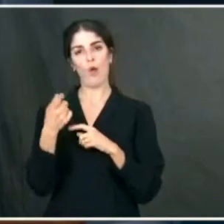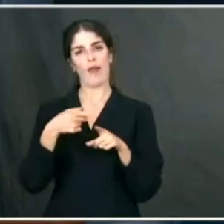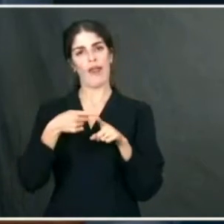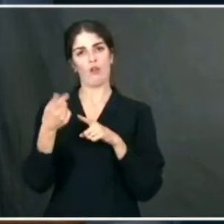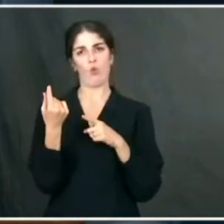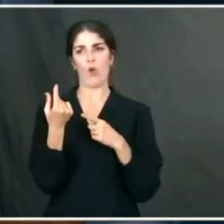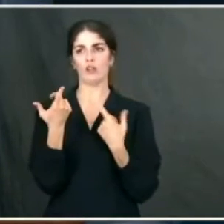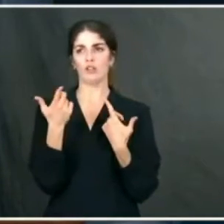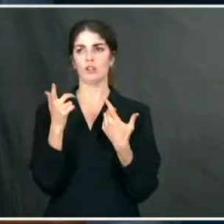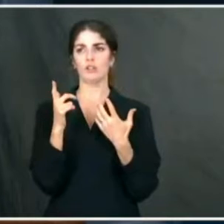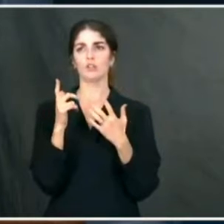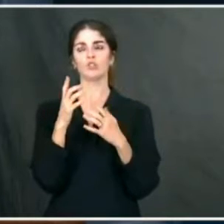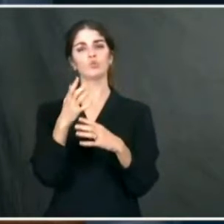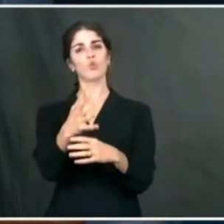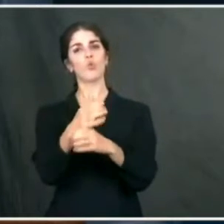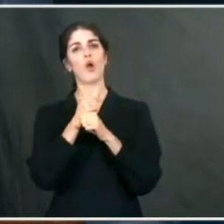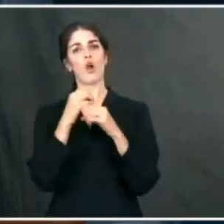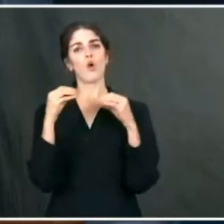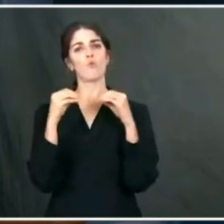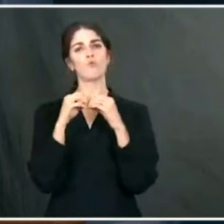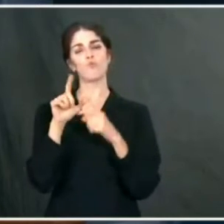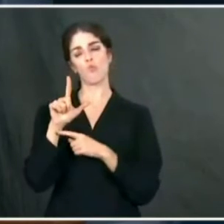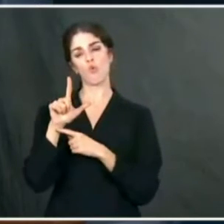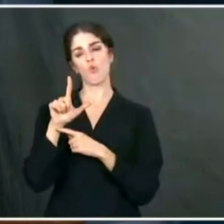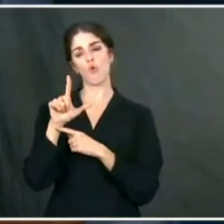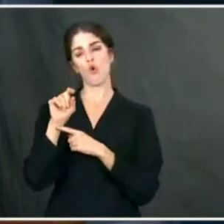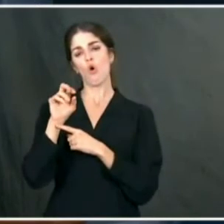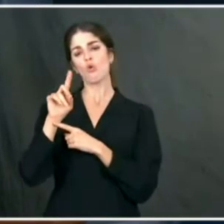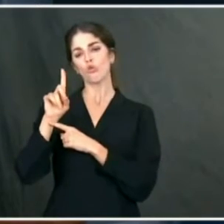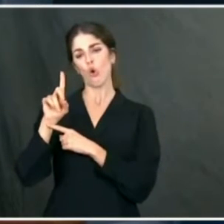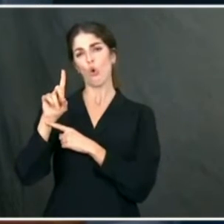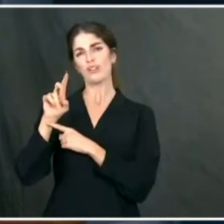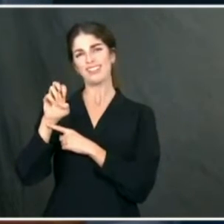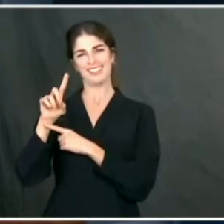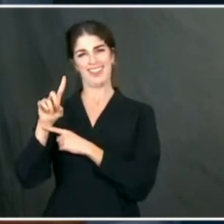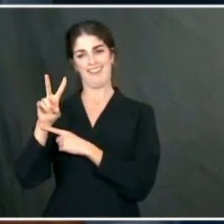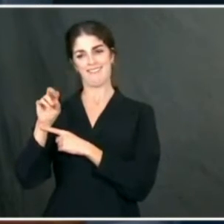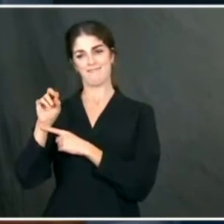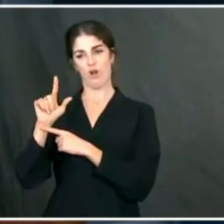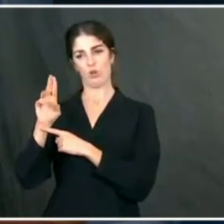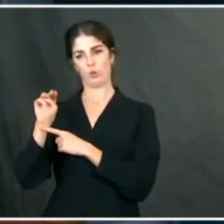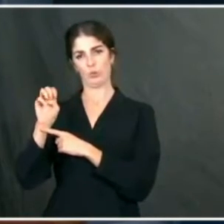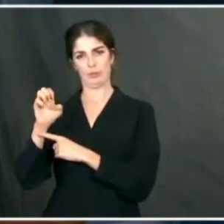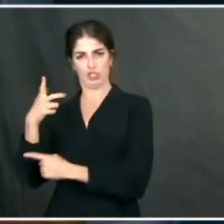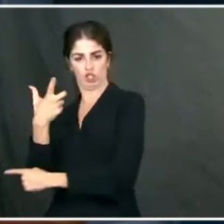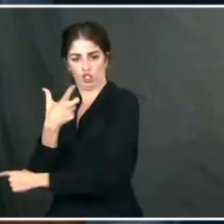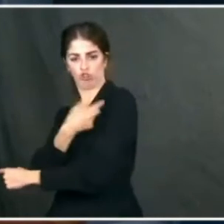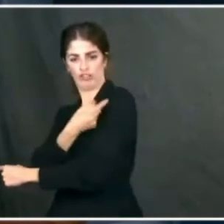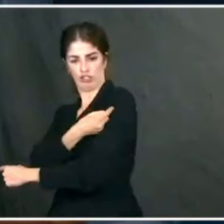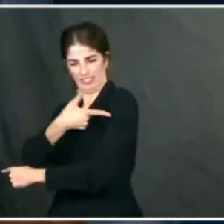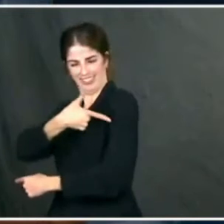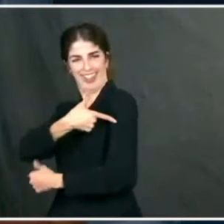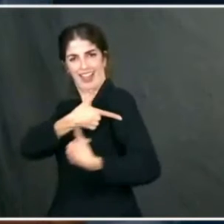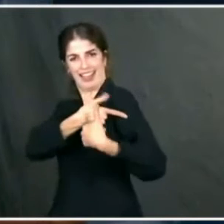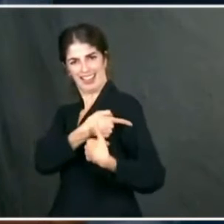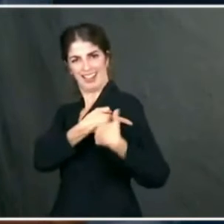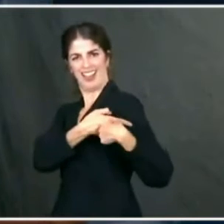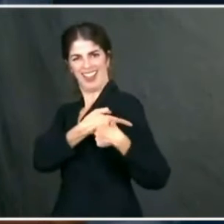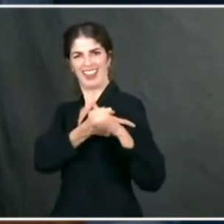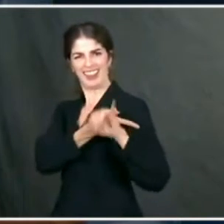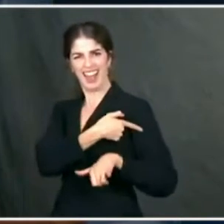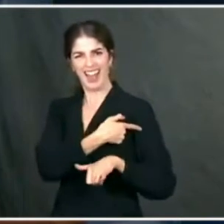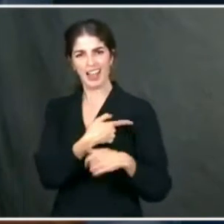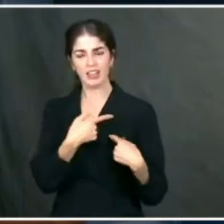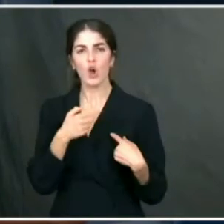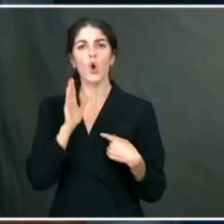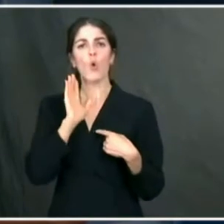to acquire more loaded volume syringes. And what that does is these specialized syringes allow pharmacists